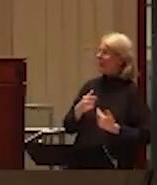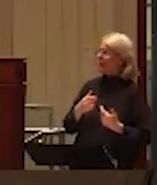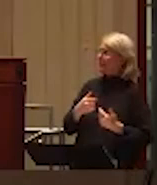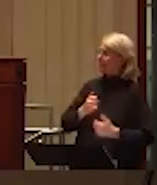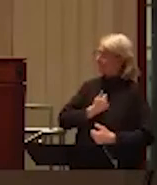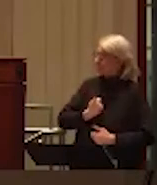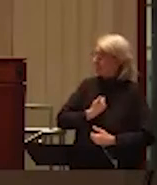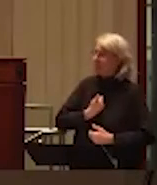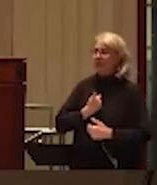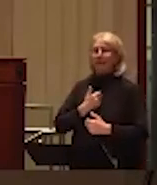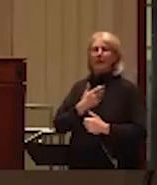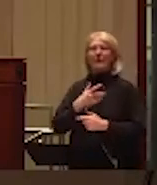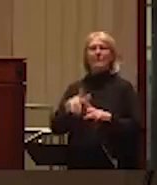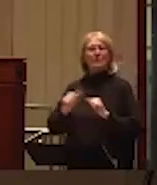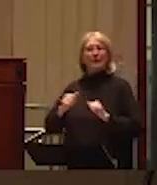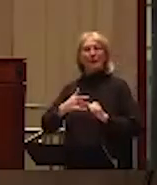with female victims?